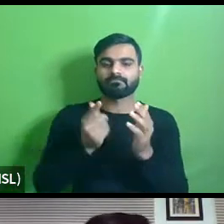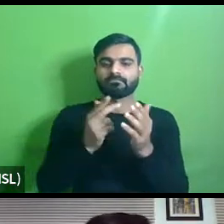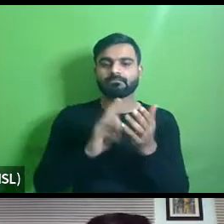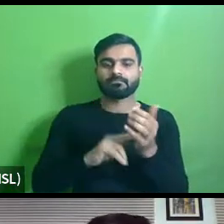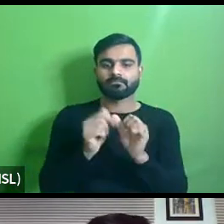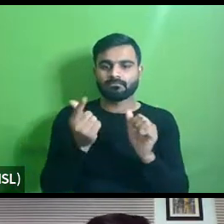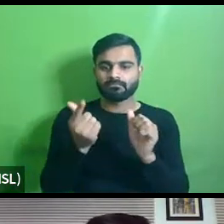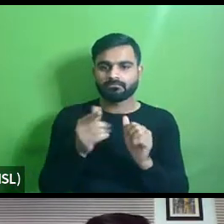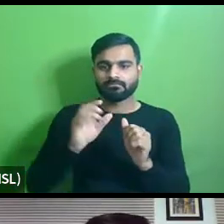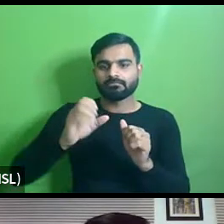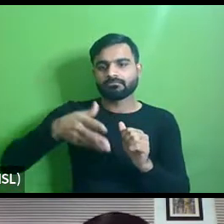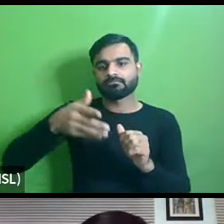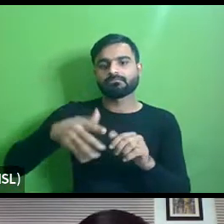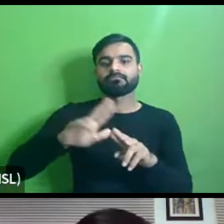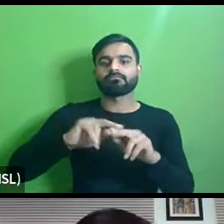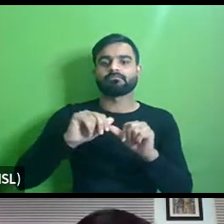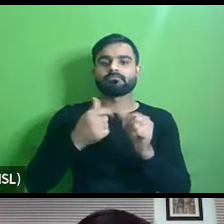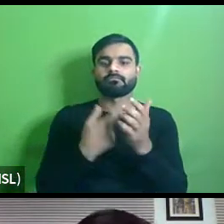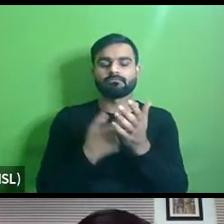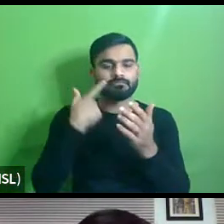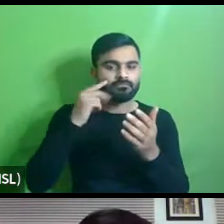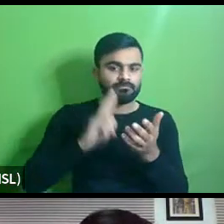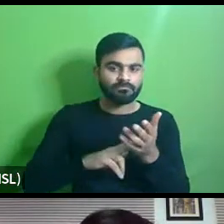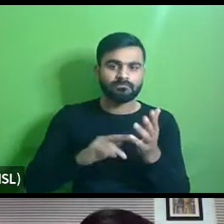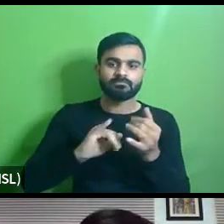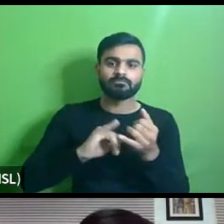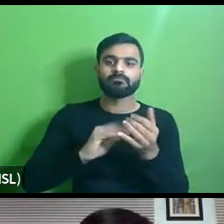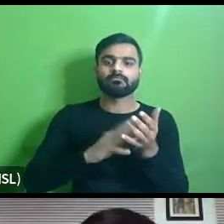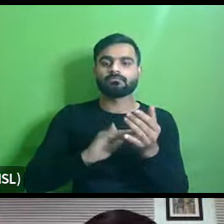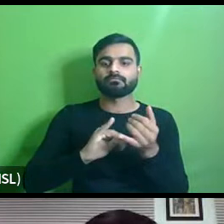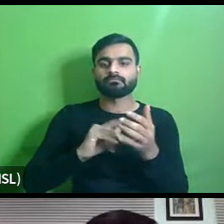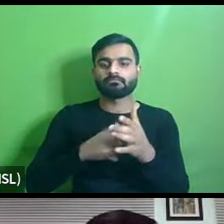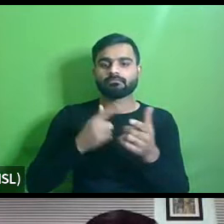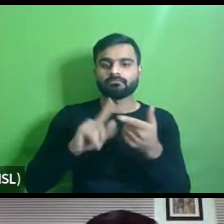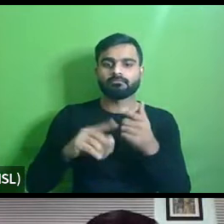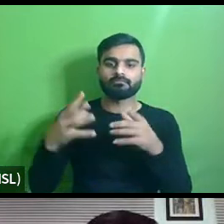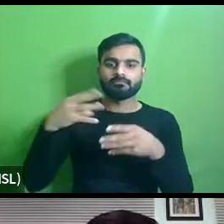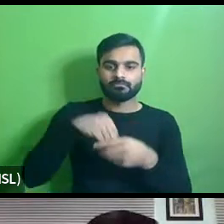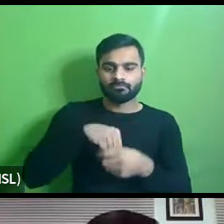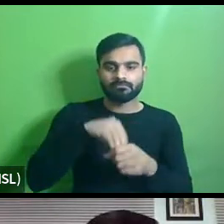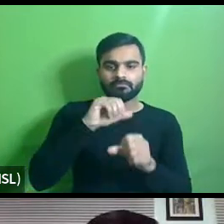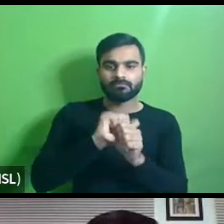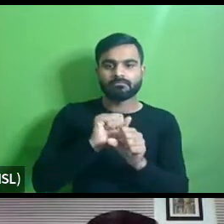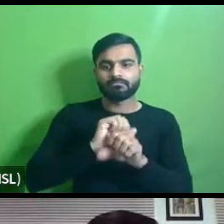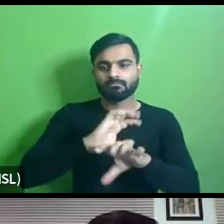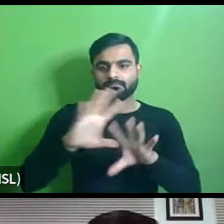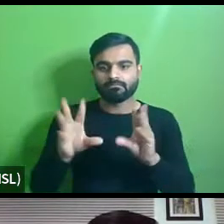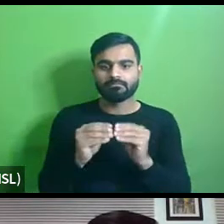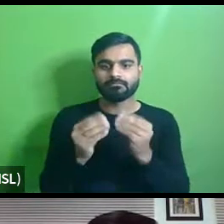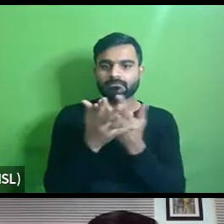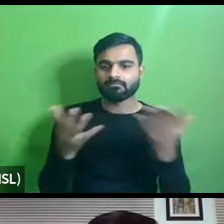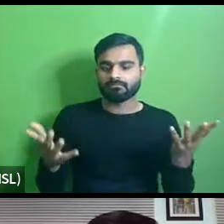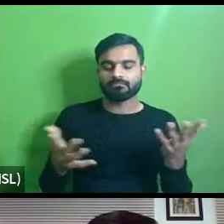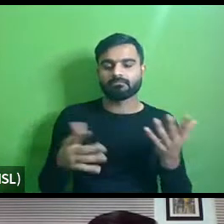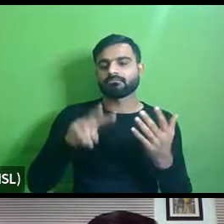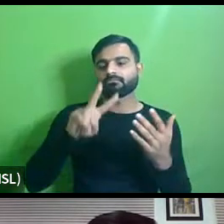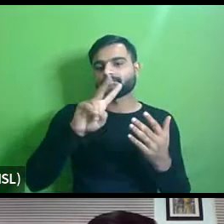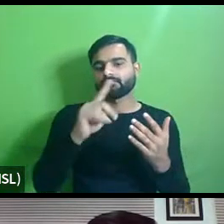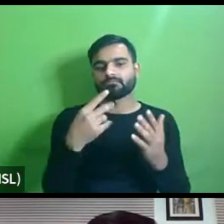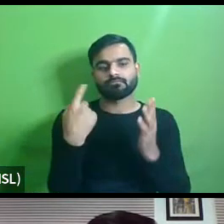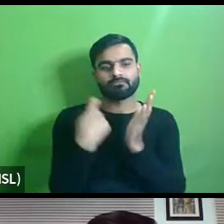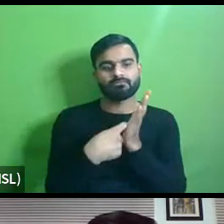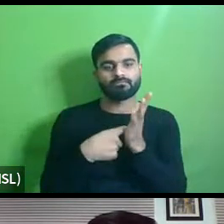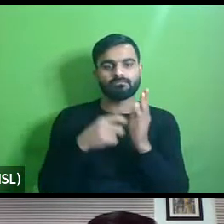urban affairs and the ministry of social justice for uh putting in and bringing out uh the harmonious guidelines 21 um